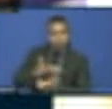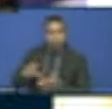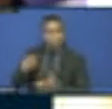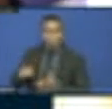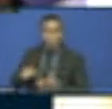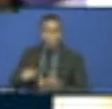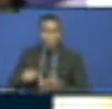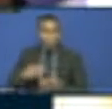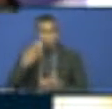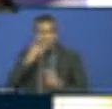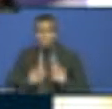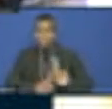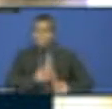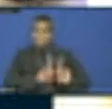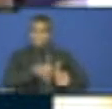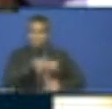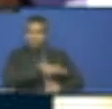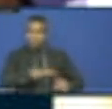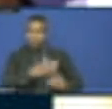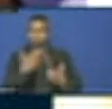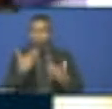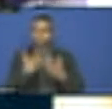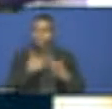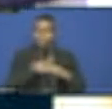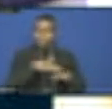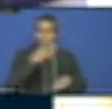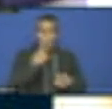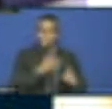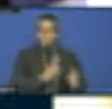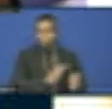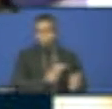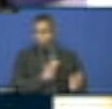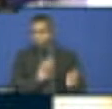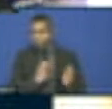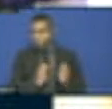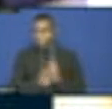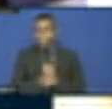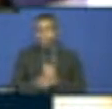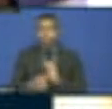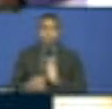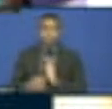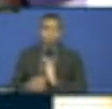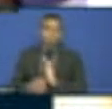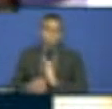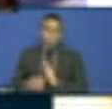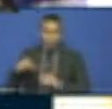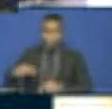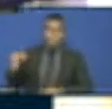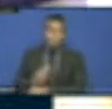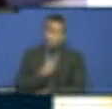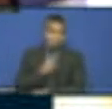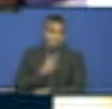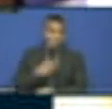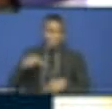municipality in the country, if not in the sub-region. We have 5,000 people per kilometer square living in the